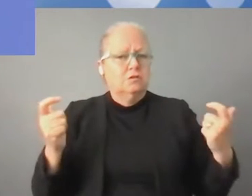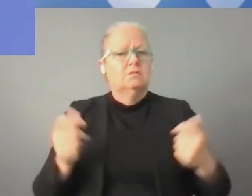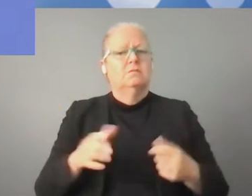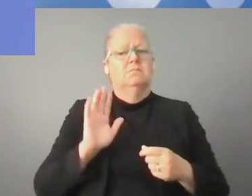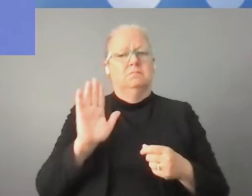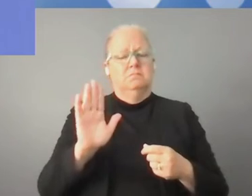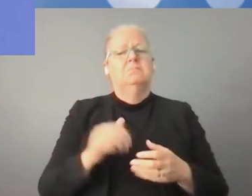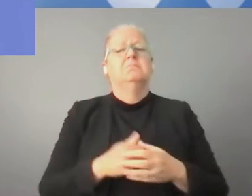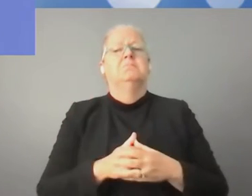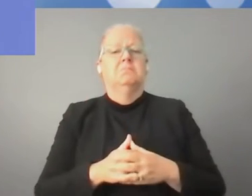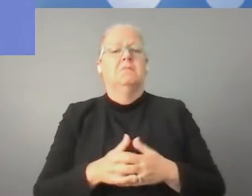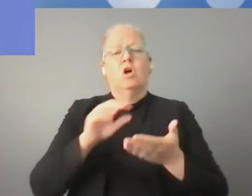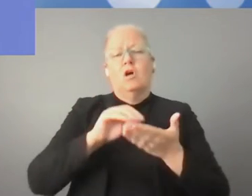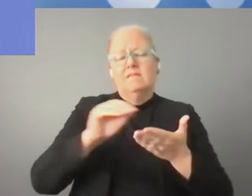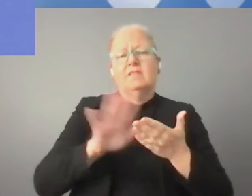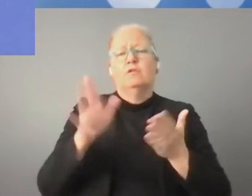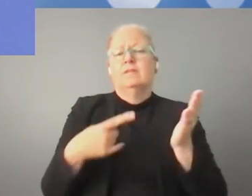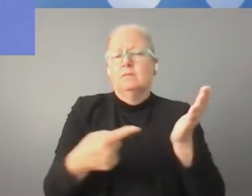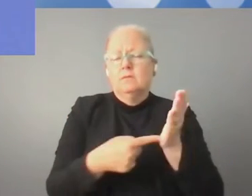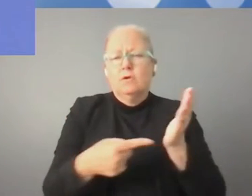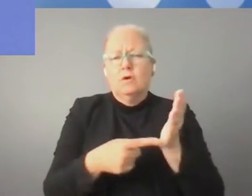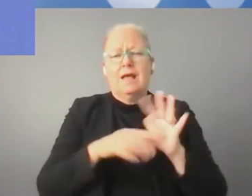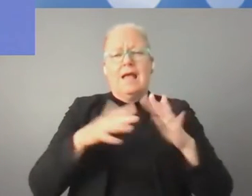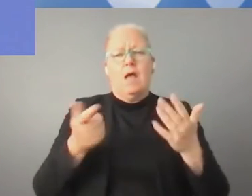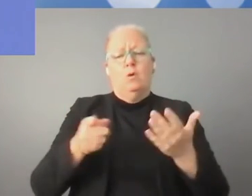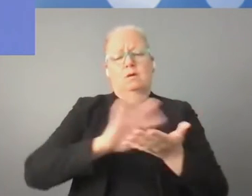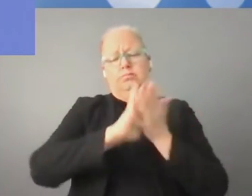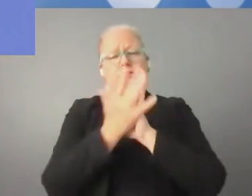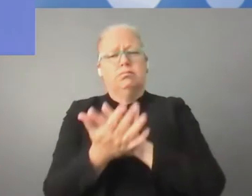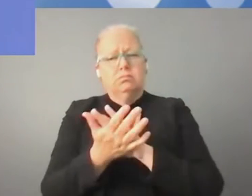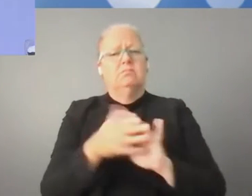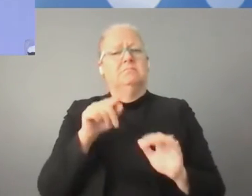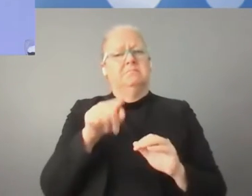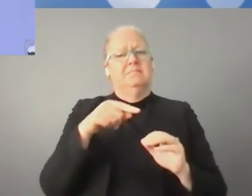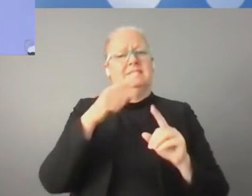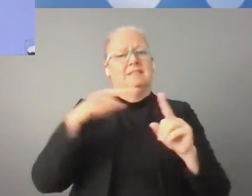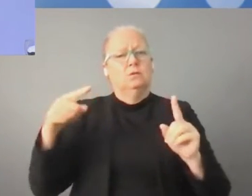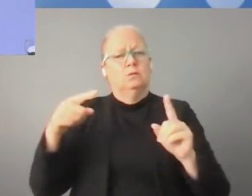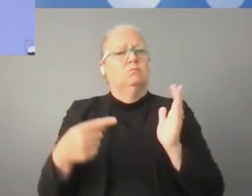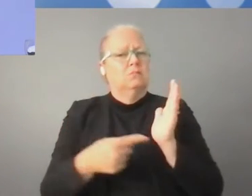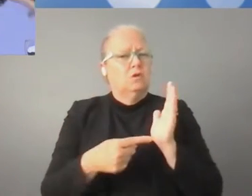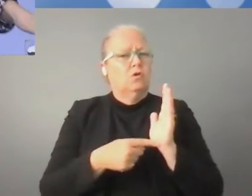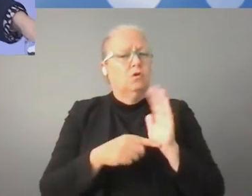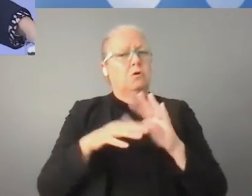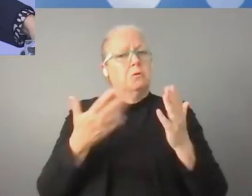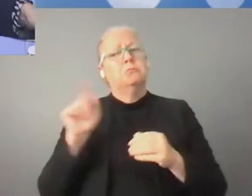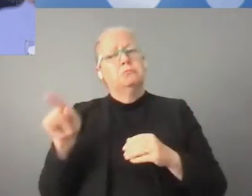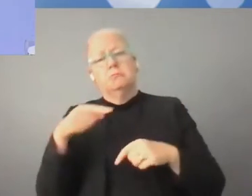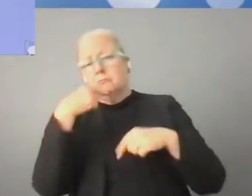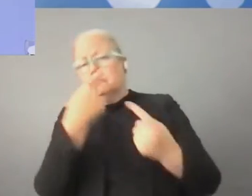share her thoughts on digital transformation, answer the same question in your perspective. Thank you very much. Thank